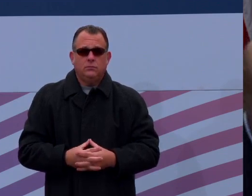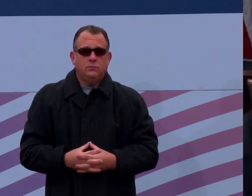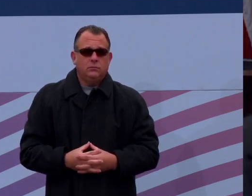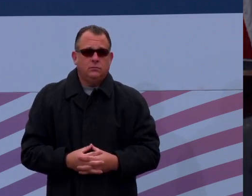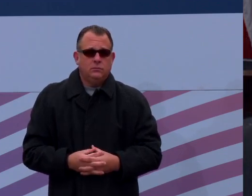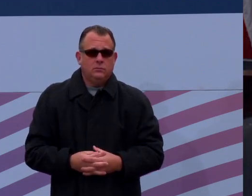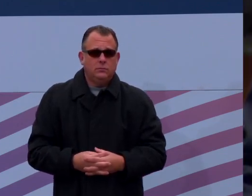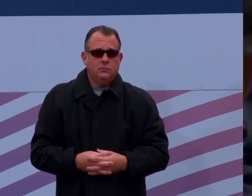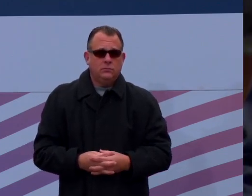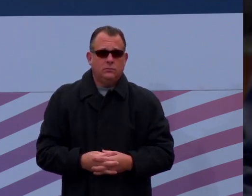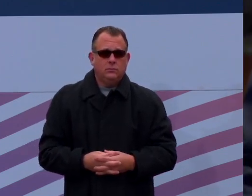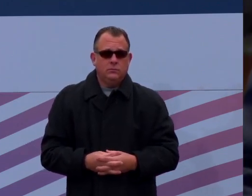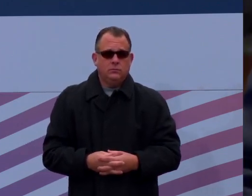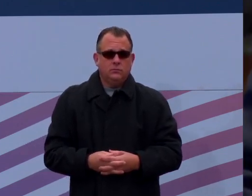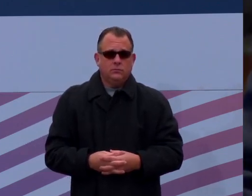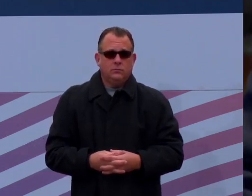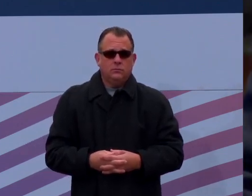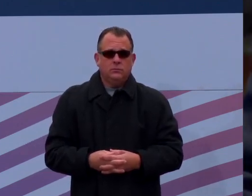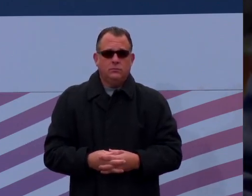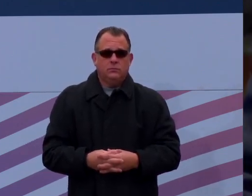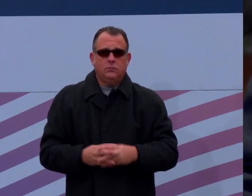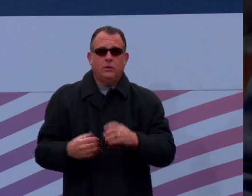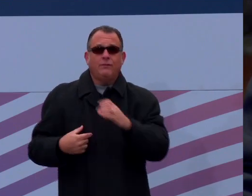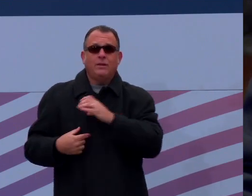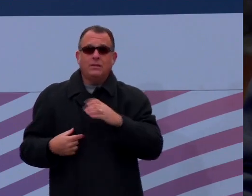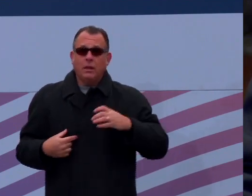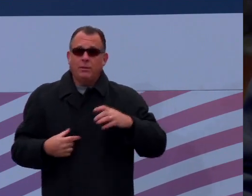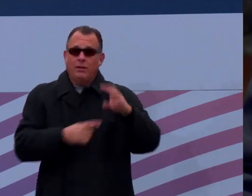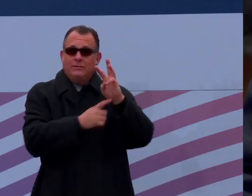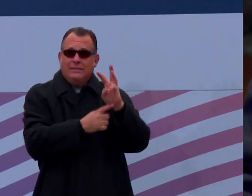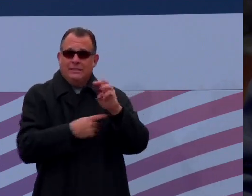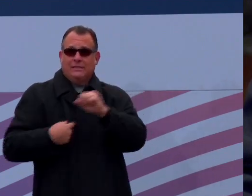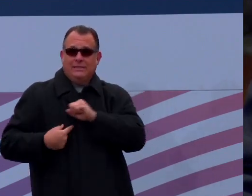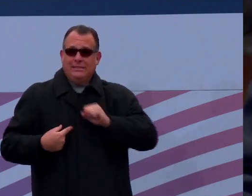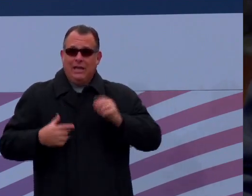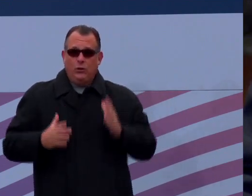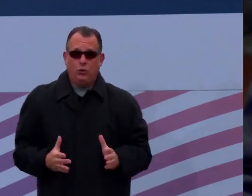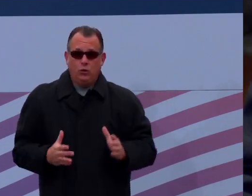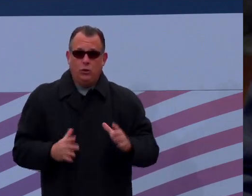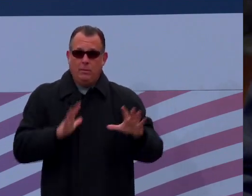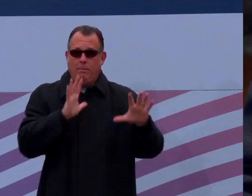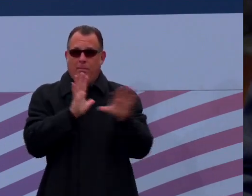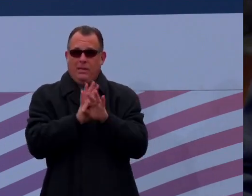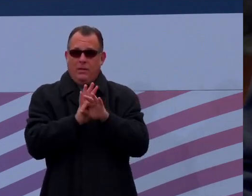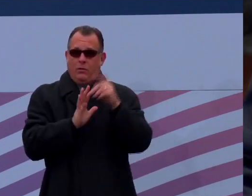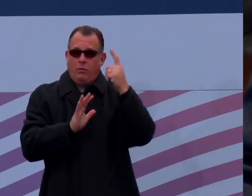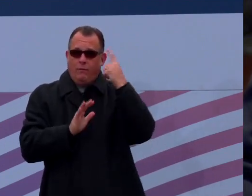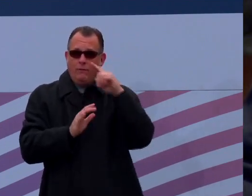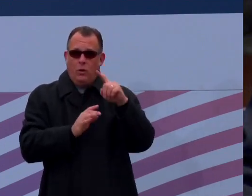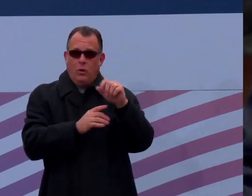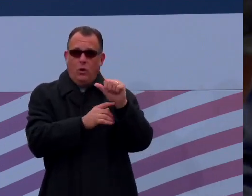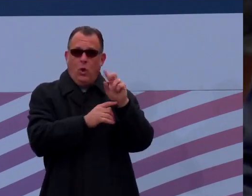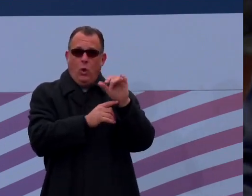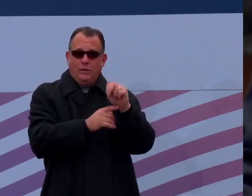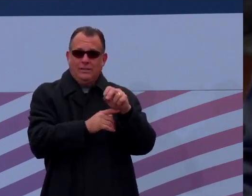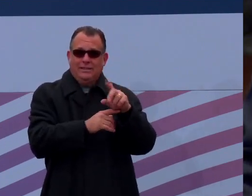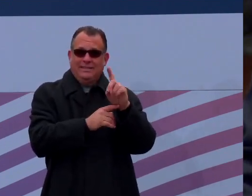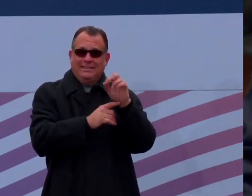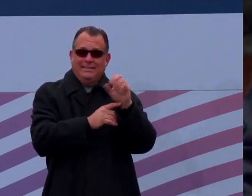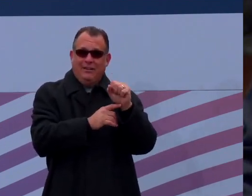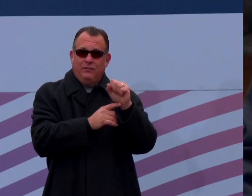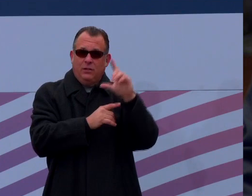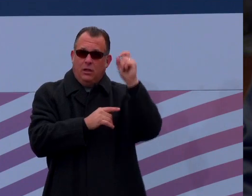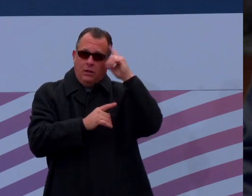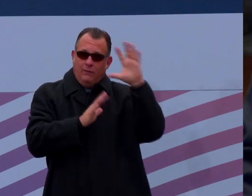I resolve that a committee of six senators be appointed to wait upon the Honorable Austin Davis, Lieutenant Governor-Elect, and escort him to the Senate